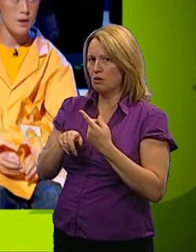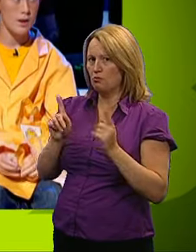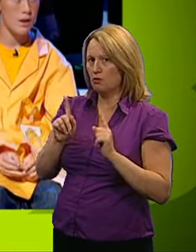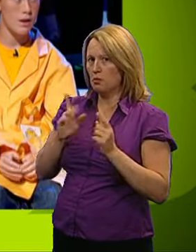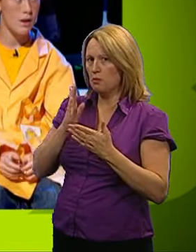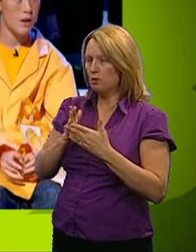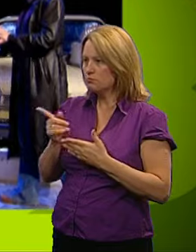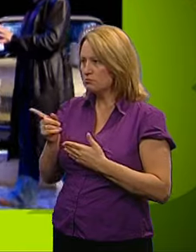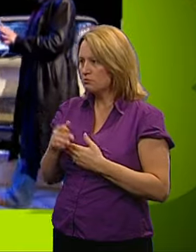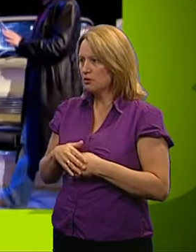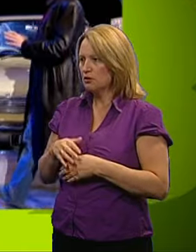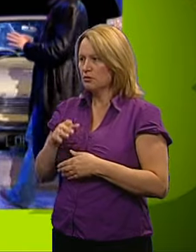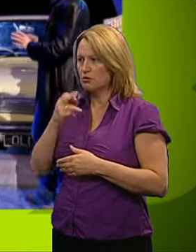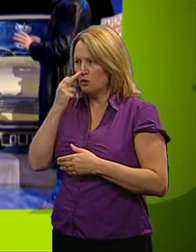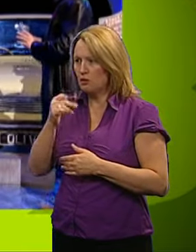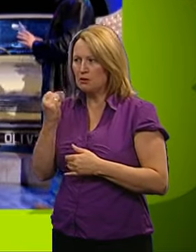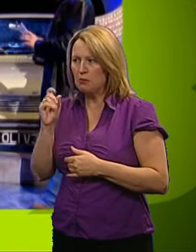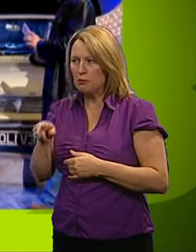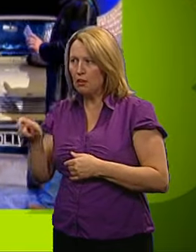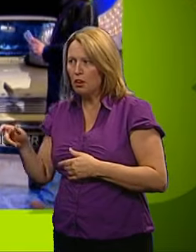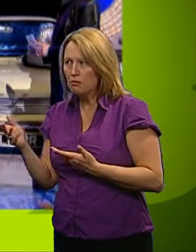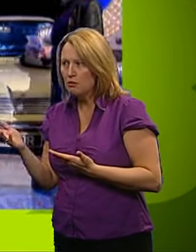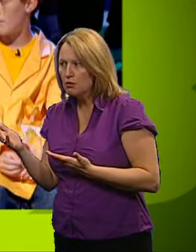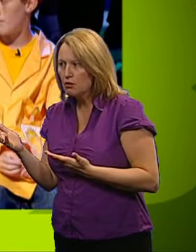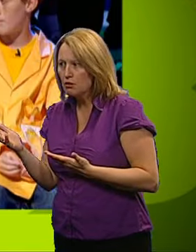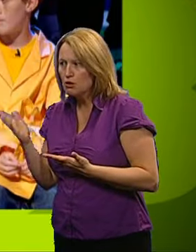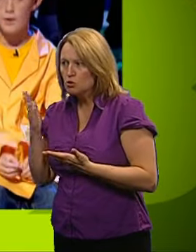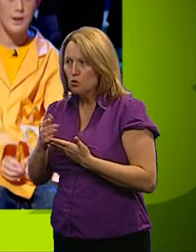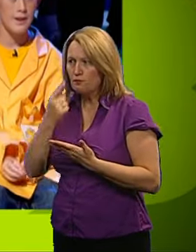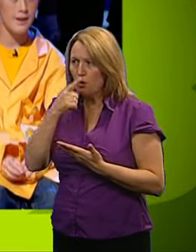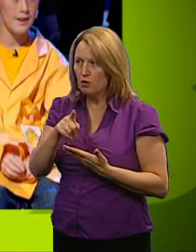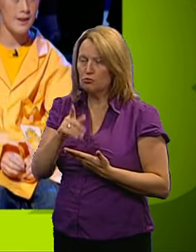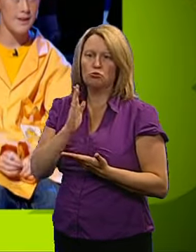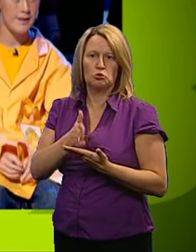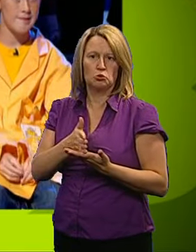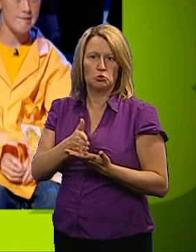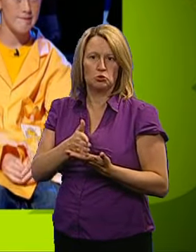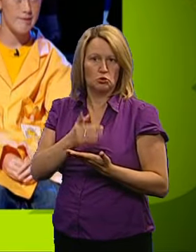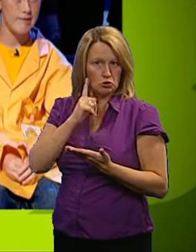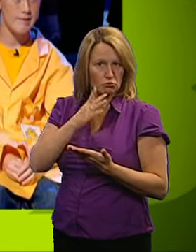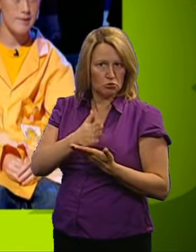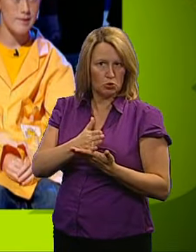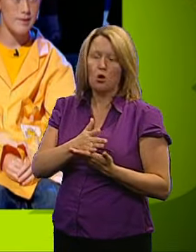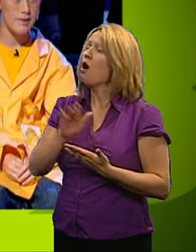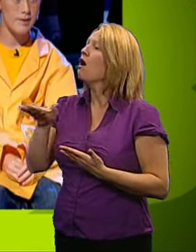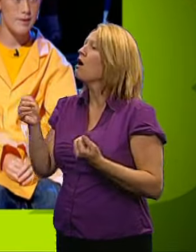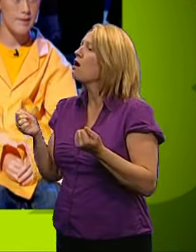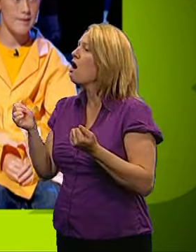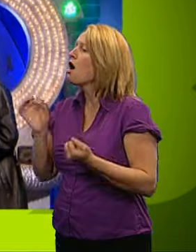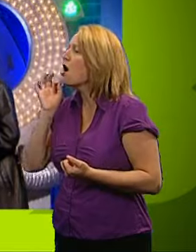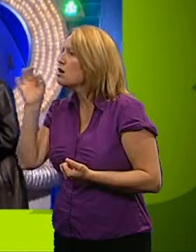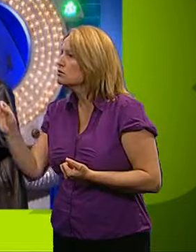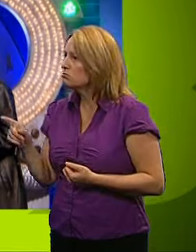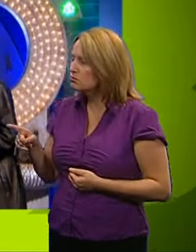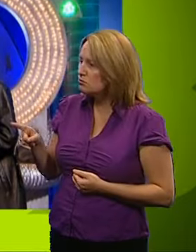enough poison in it to kill 60 human beings. Is that true or false? True. You think it's true? Oliver, the yellows